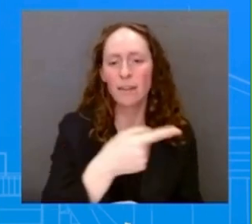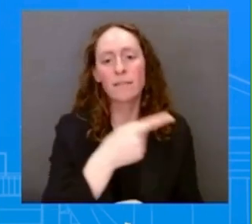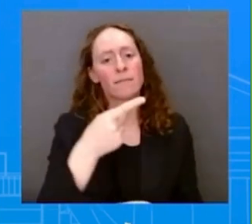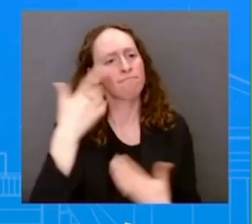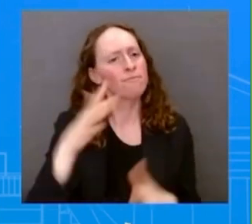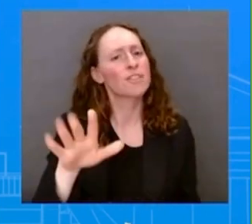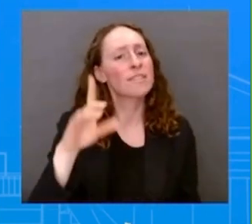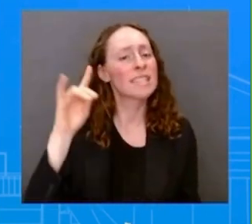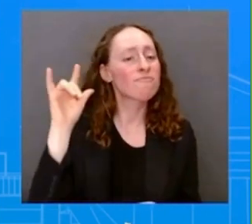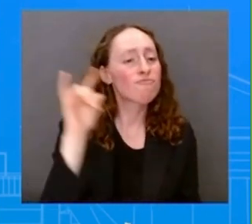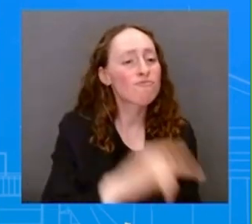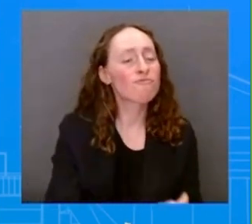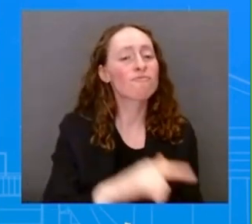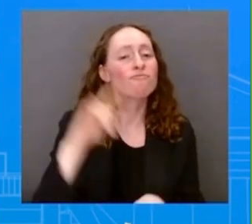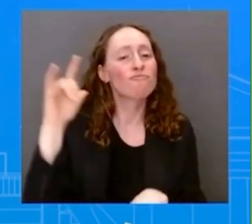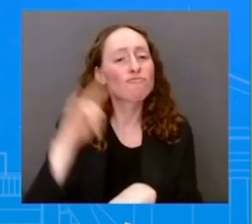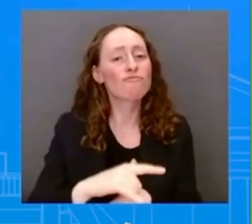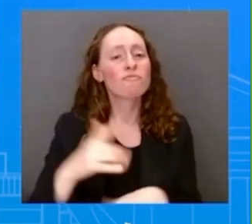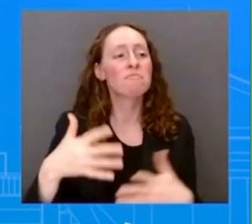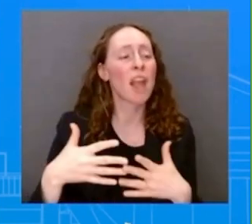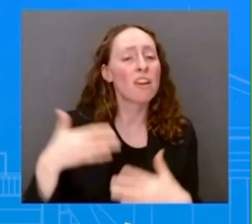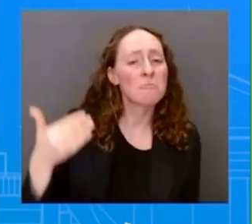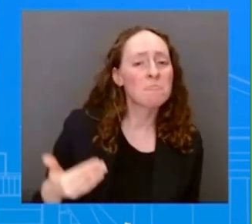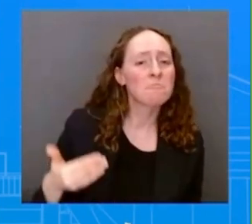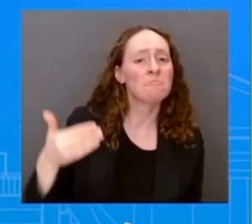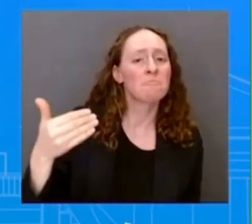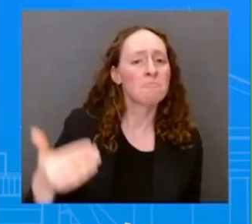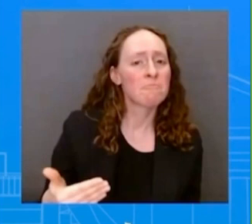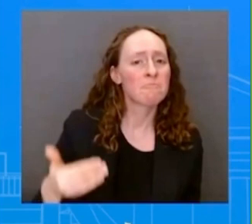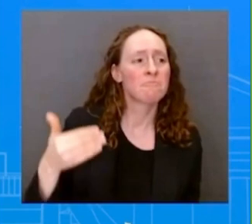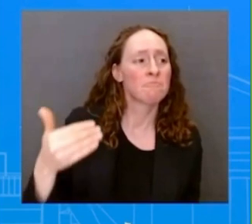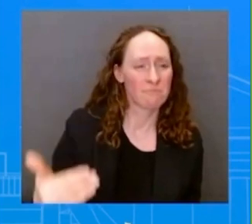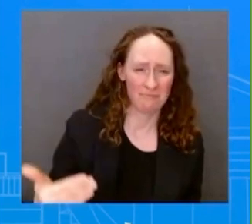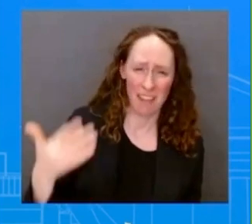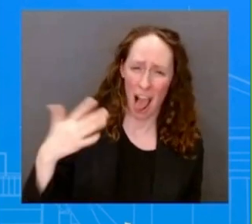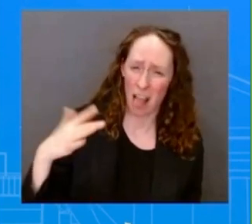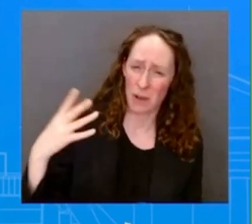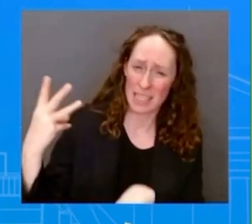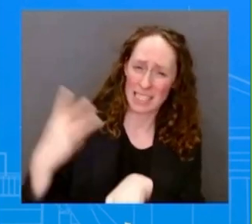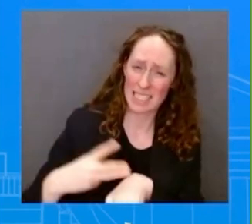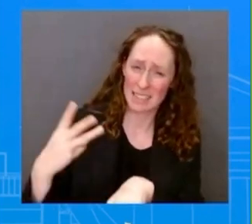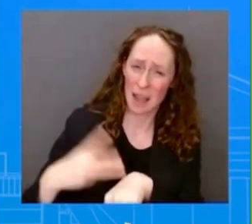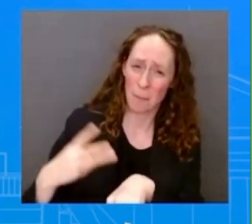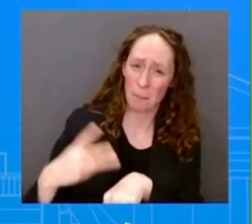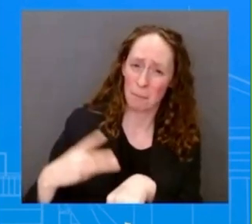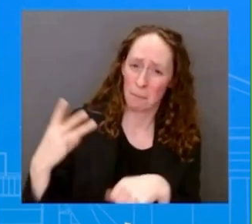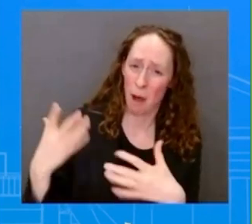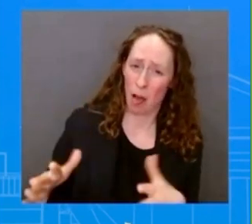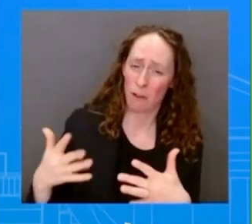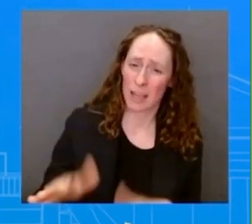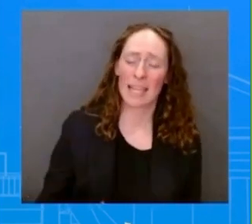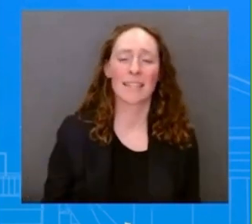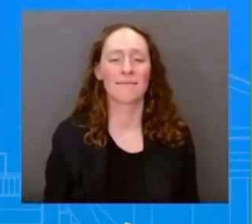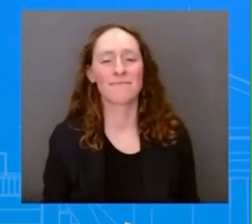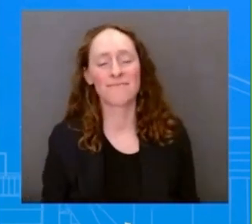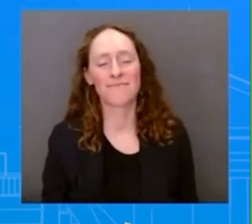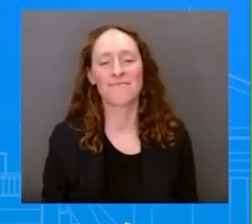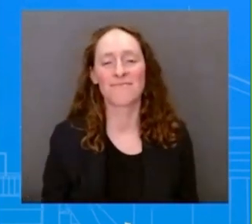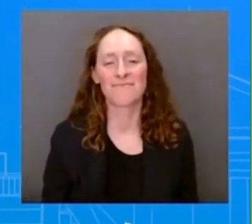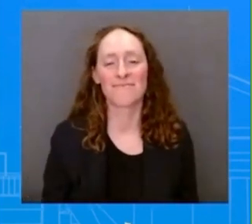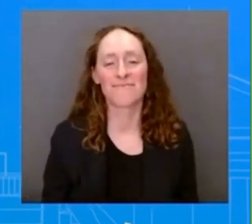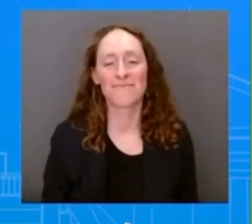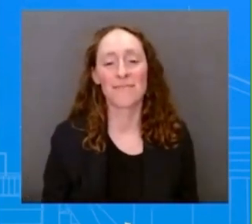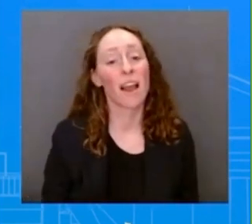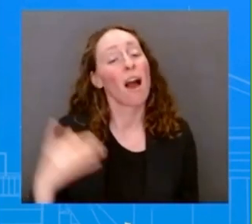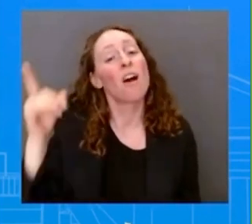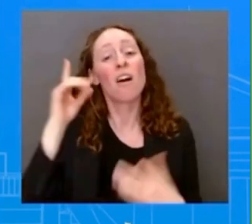office in 2016, each time without incident. In all previous transits she met with members of Congress as well as state and local officials and